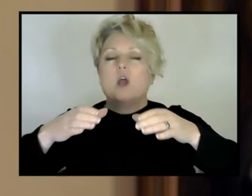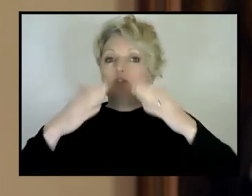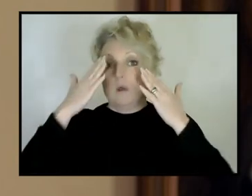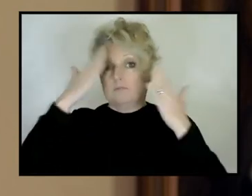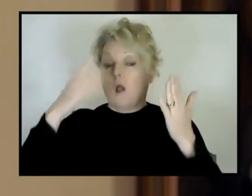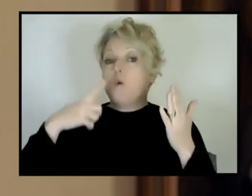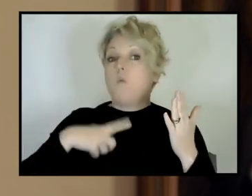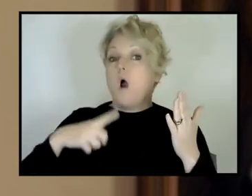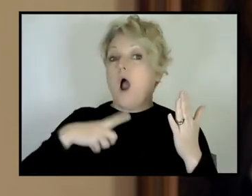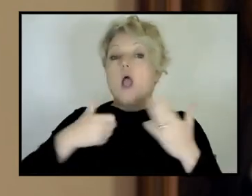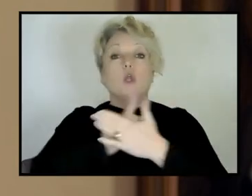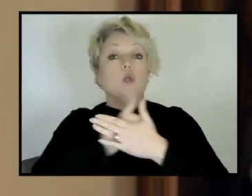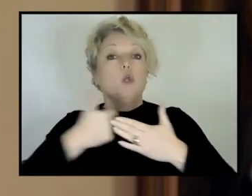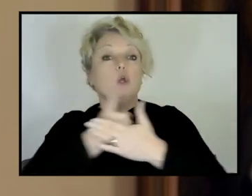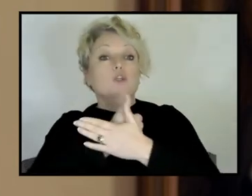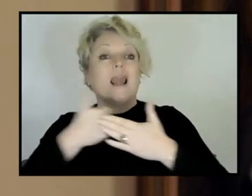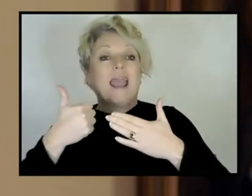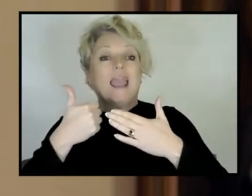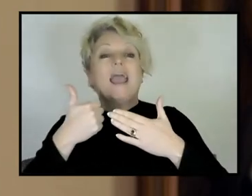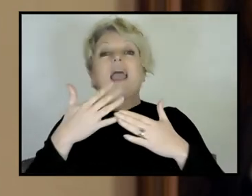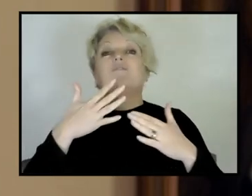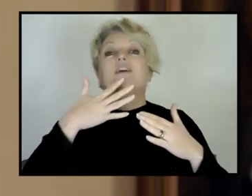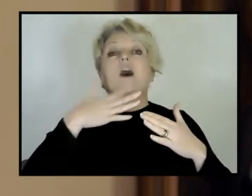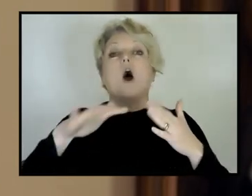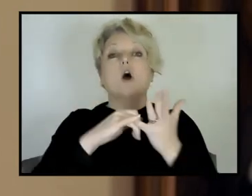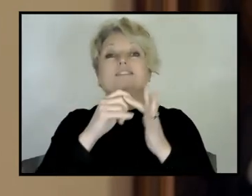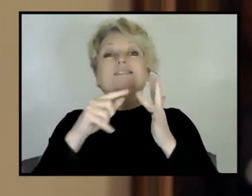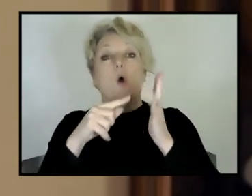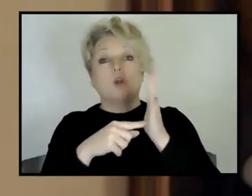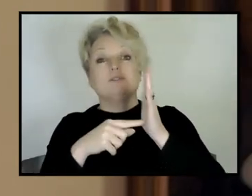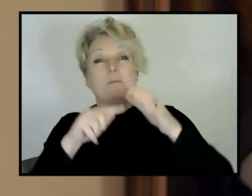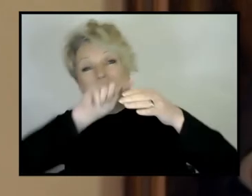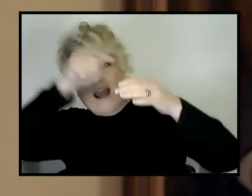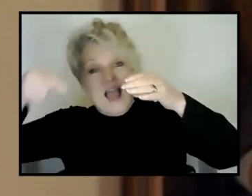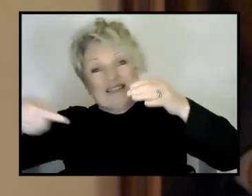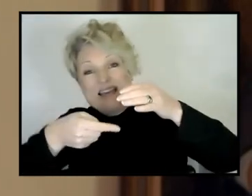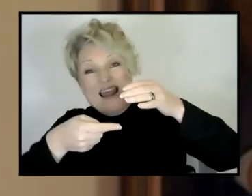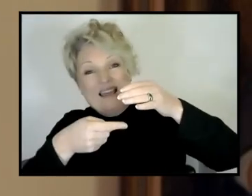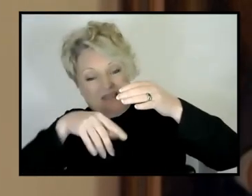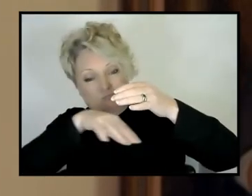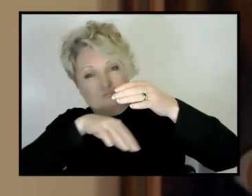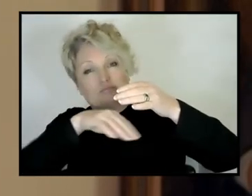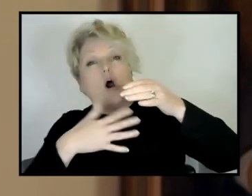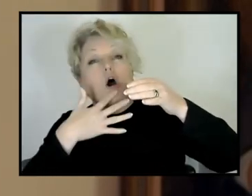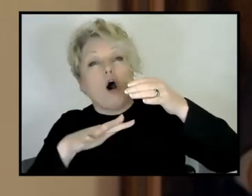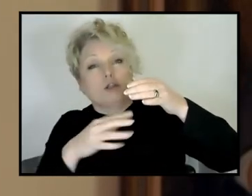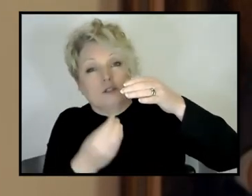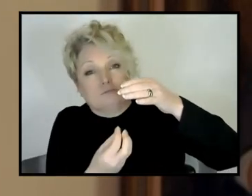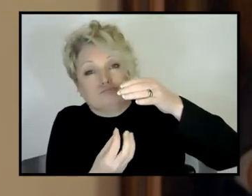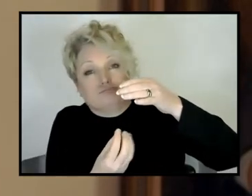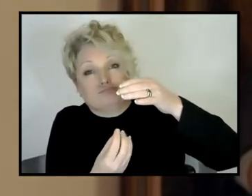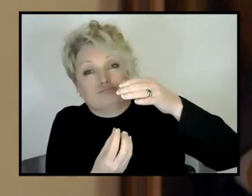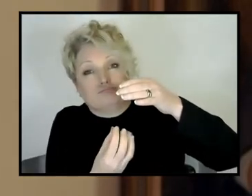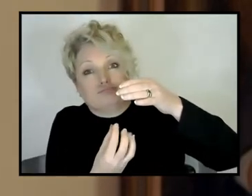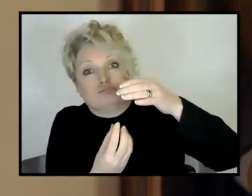normally you'd expect if, if there was what's called a hotspot in the mantle, um, where the, uh, the, the magma reached the